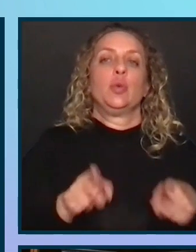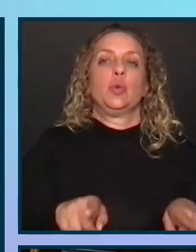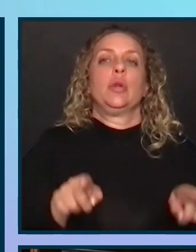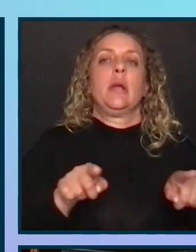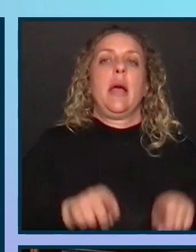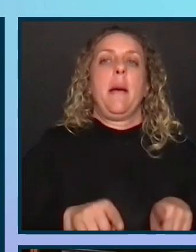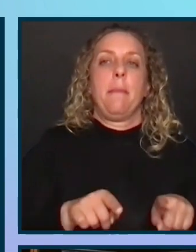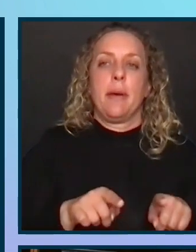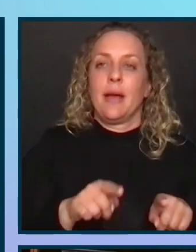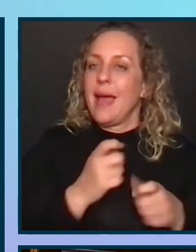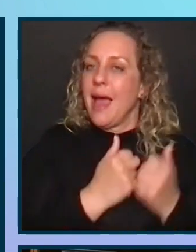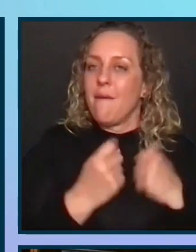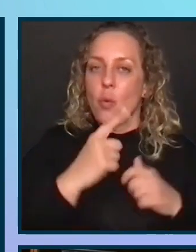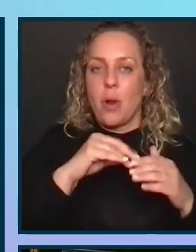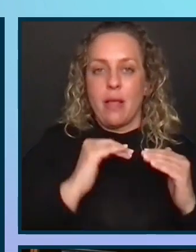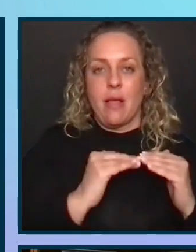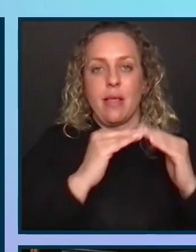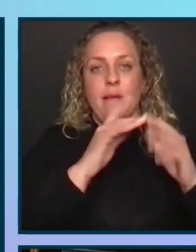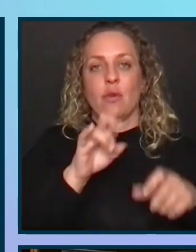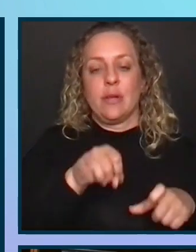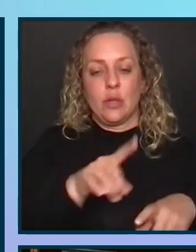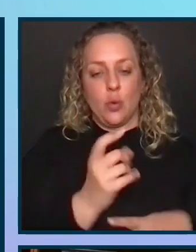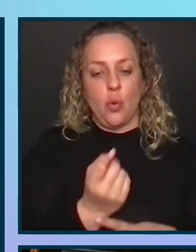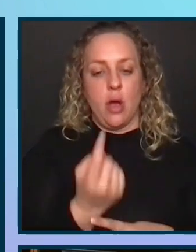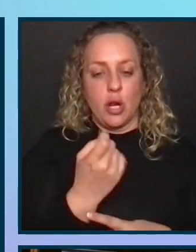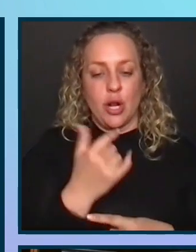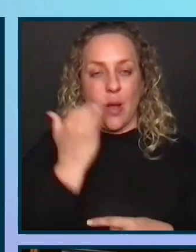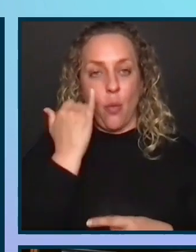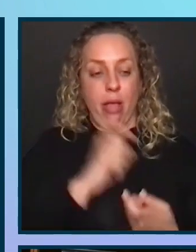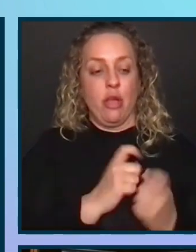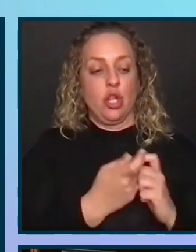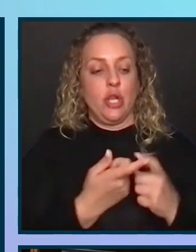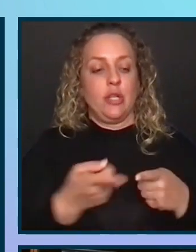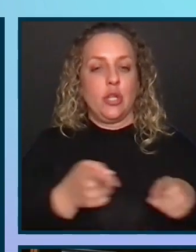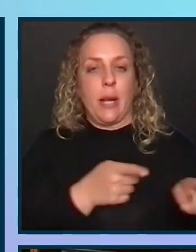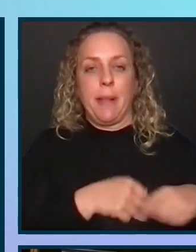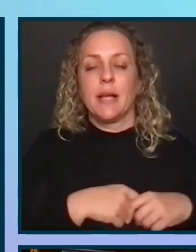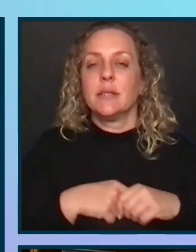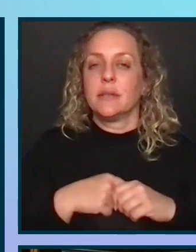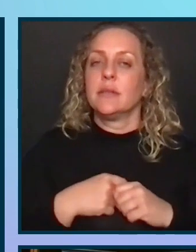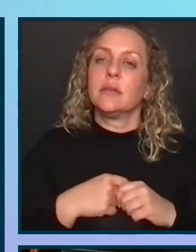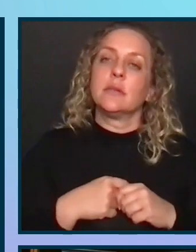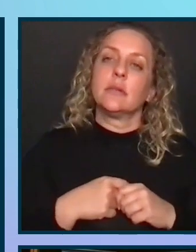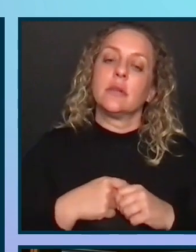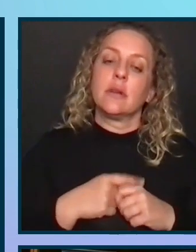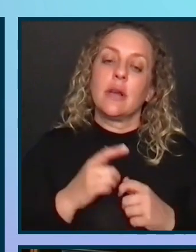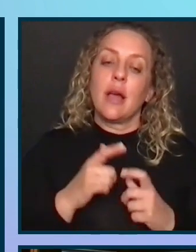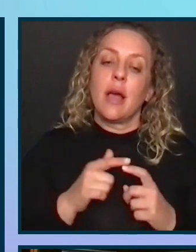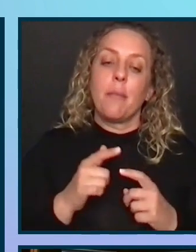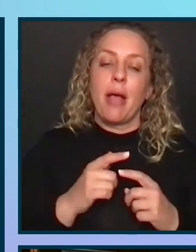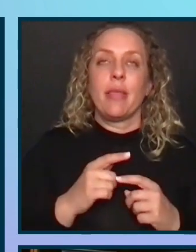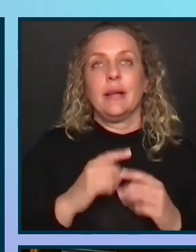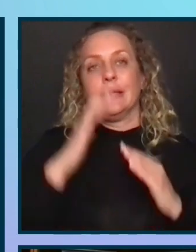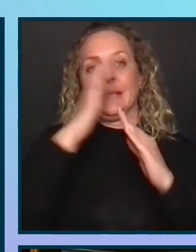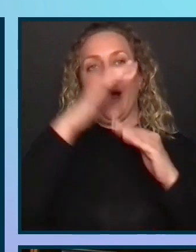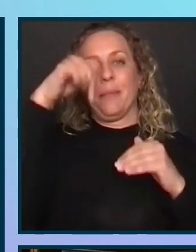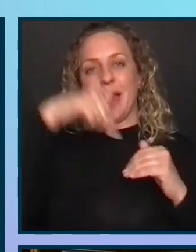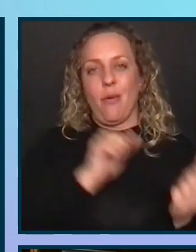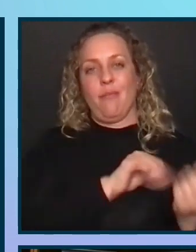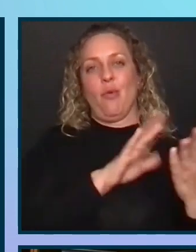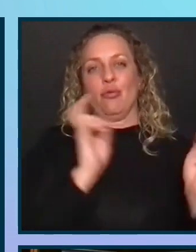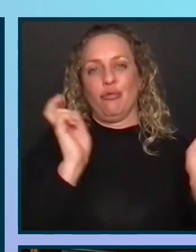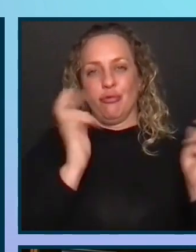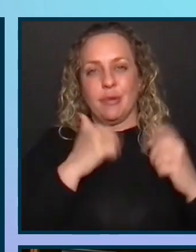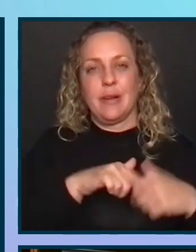people at every level of the org need to understand why these changes are taking place. With the top-down approach, the gap in understanding